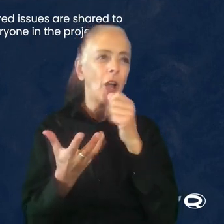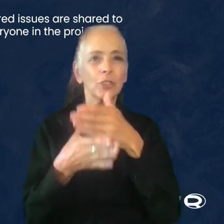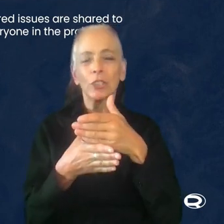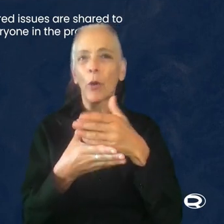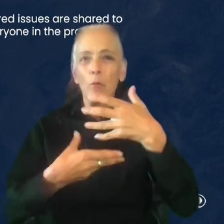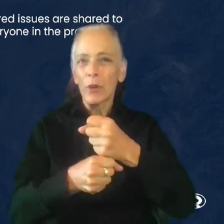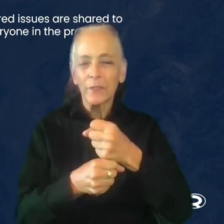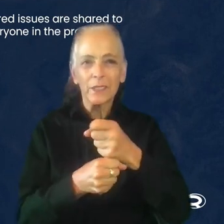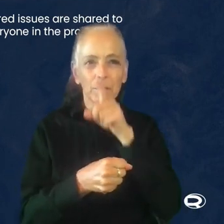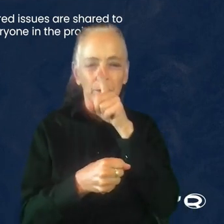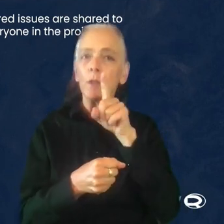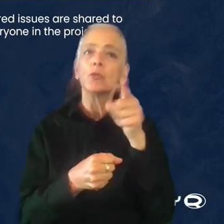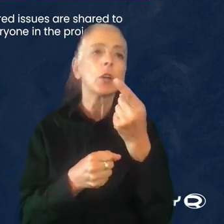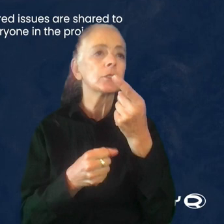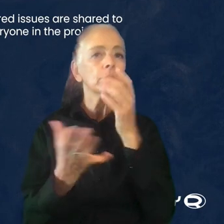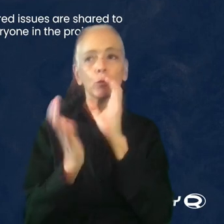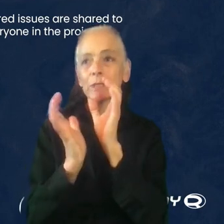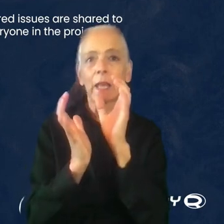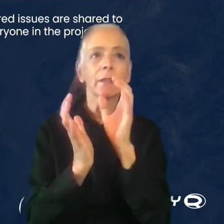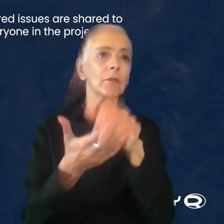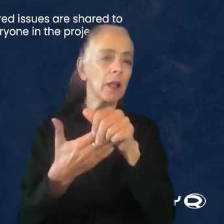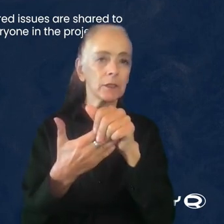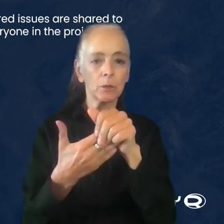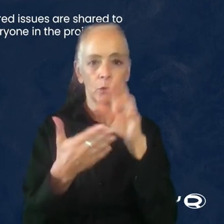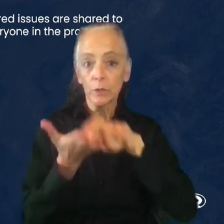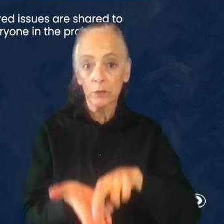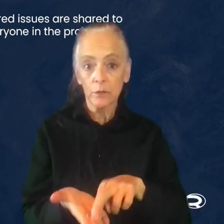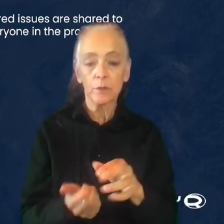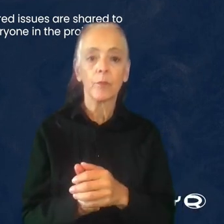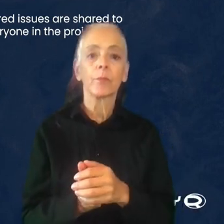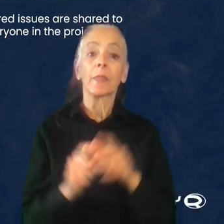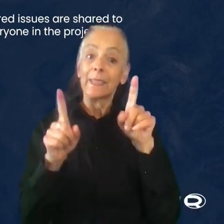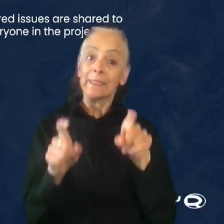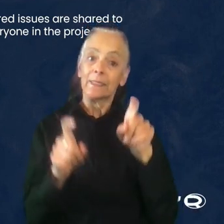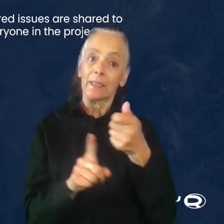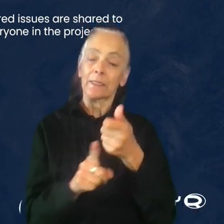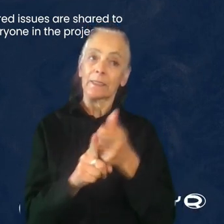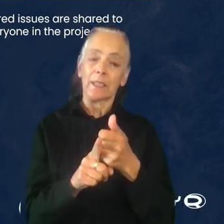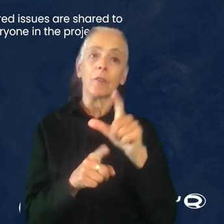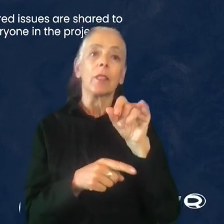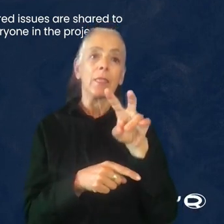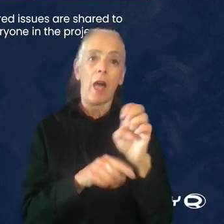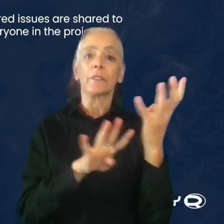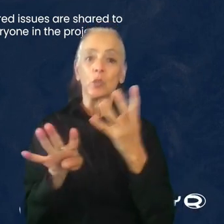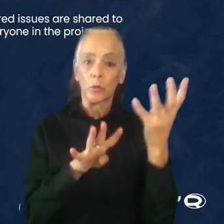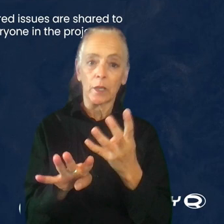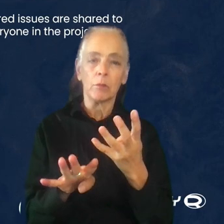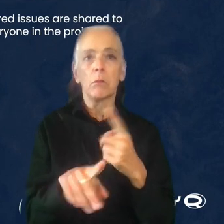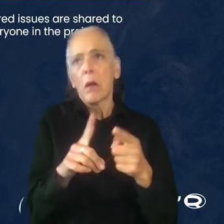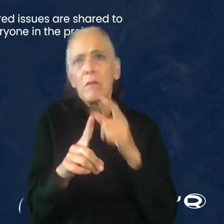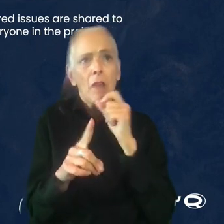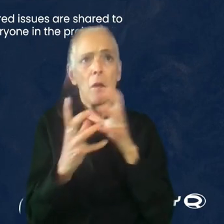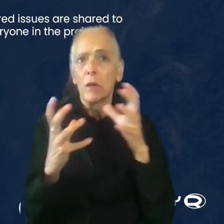It was a simple, communicated and flexible research. The test is still was live streamed, but without much thought behind